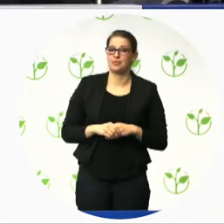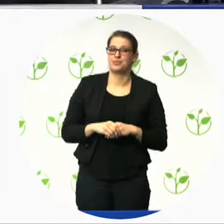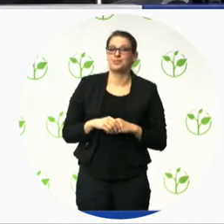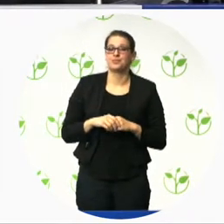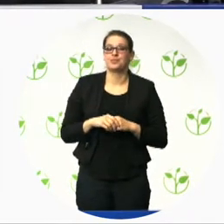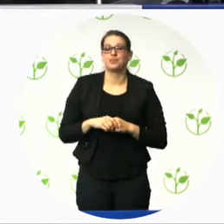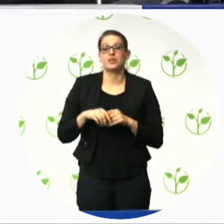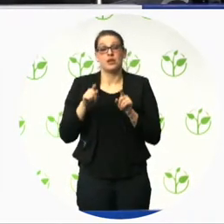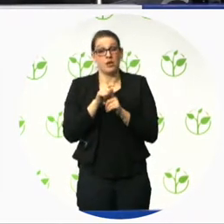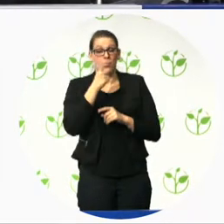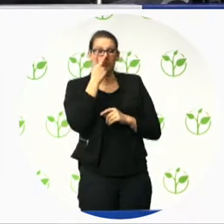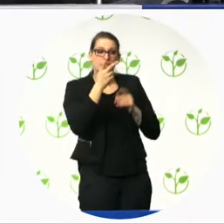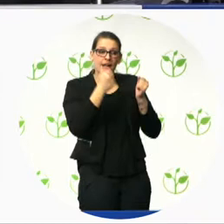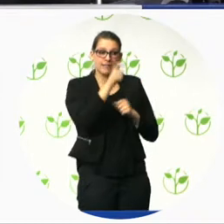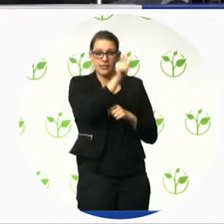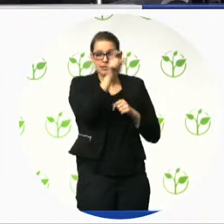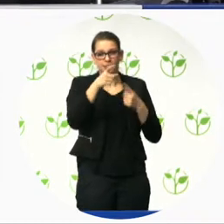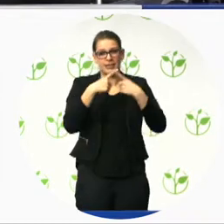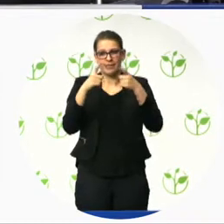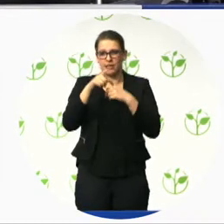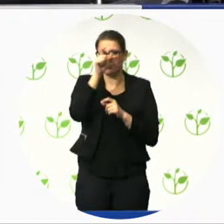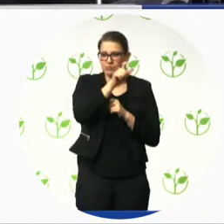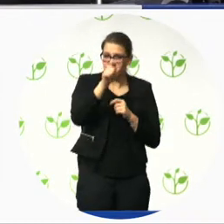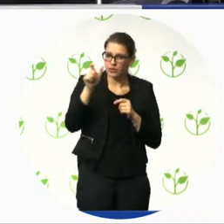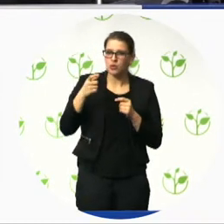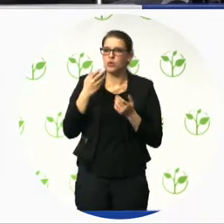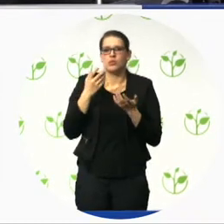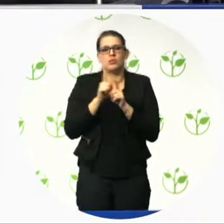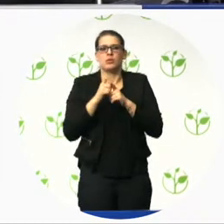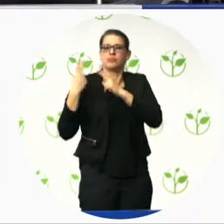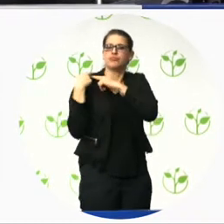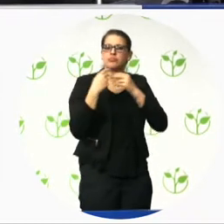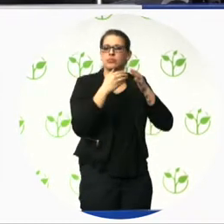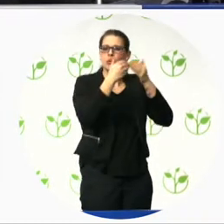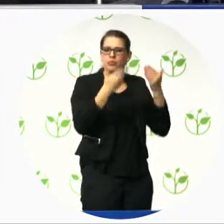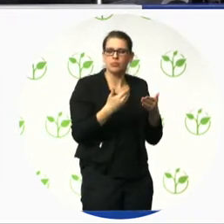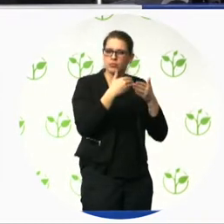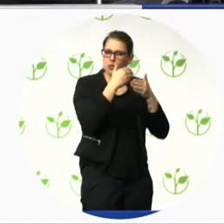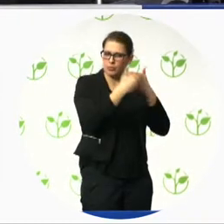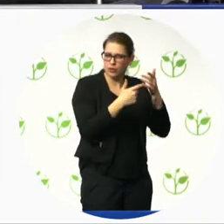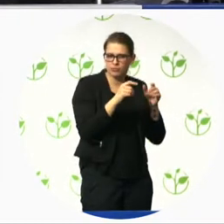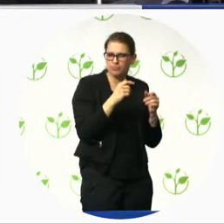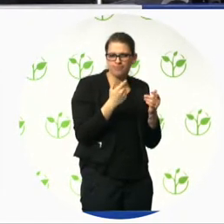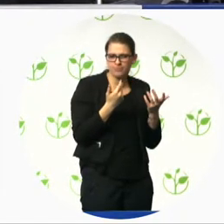brought all stakeholders together on one table here in Austria. The evaluation is based based on the WCAG 2